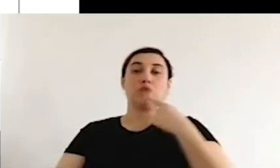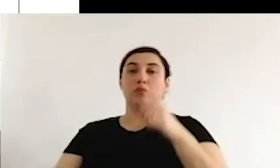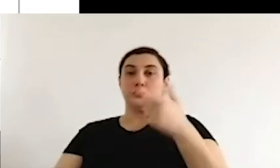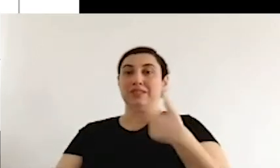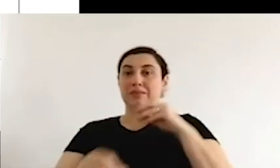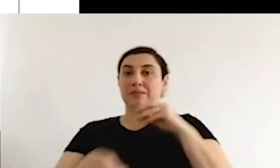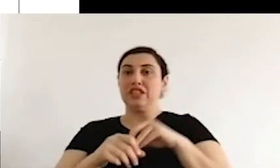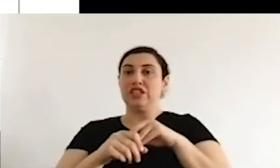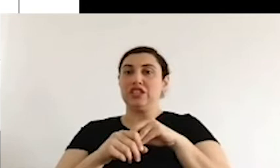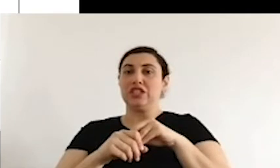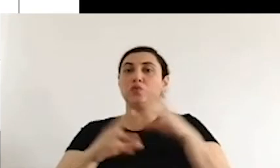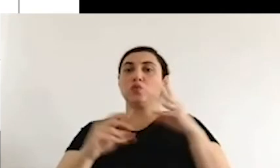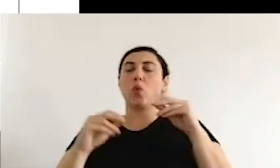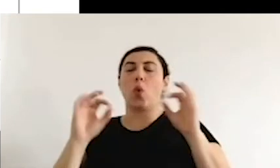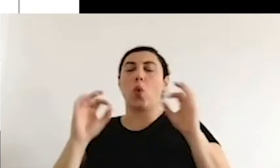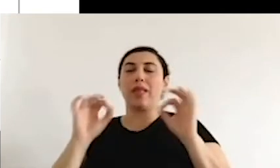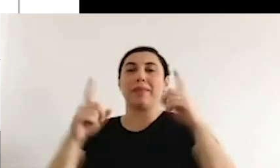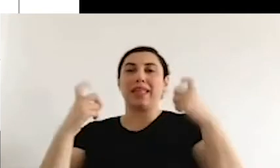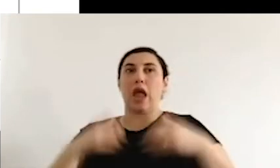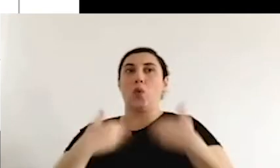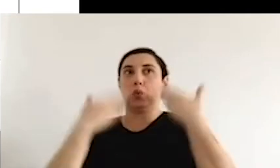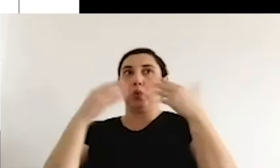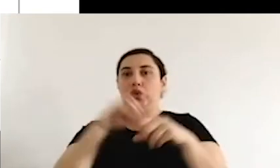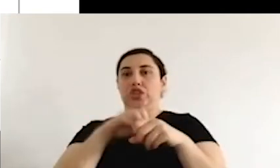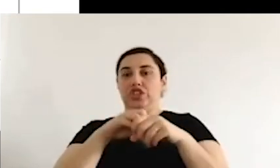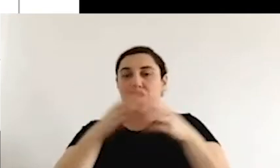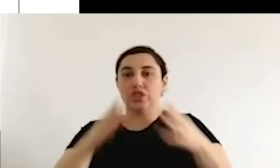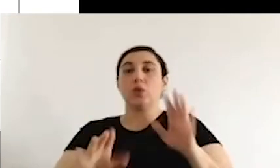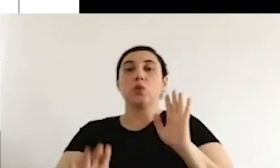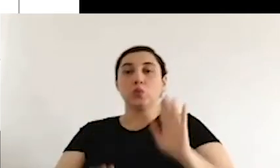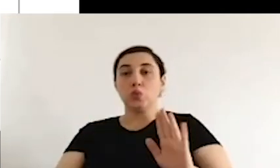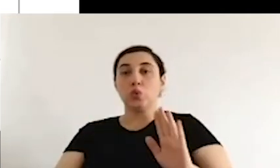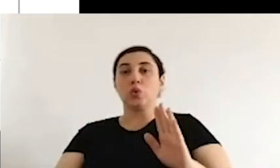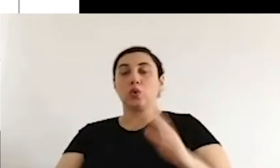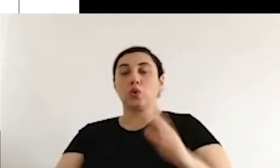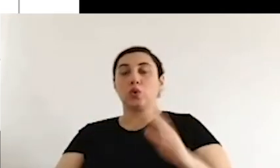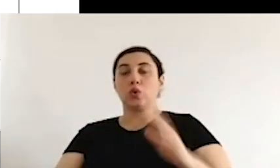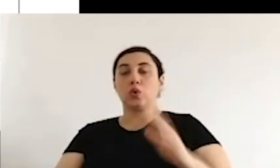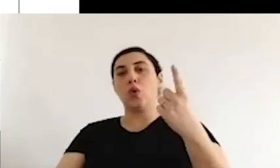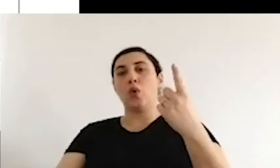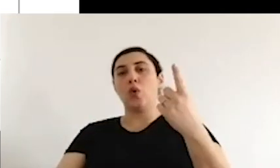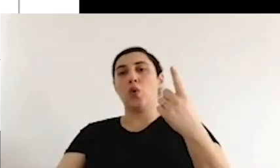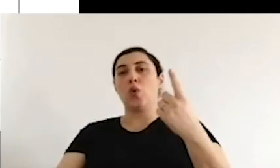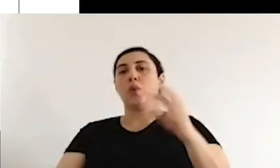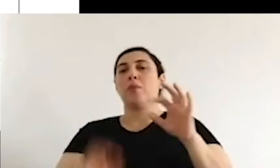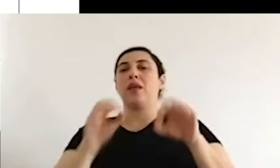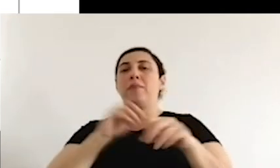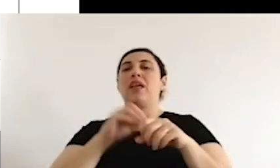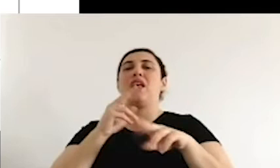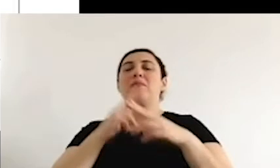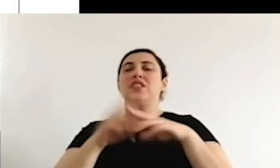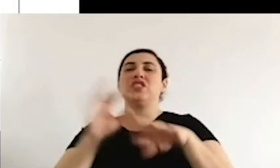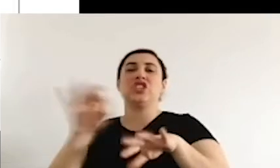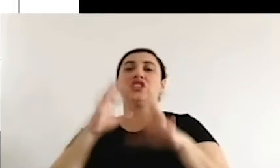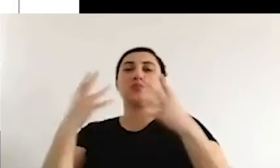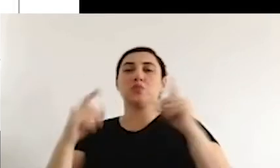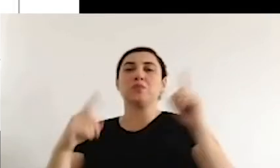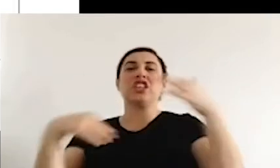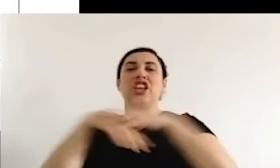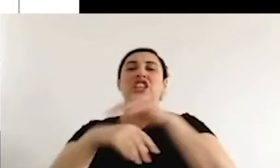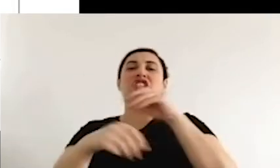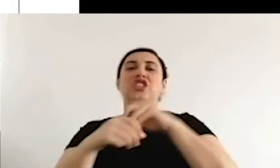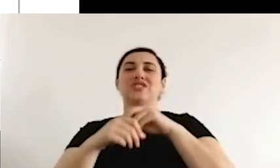referendums. By the way, this is quite a problematic issue for us, for the legal experts. You can just